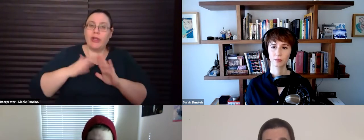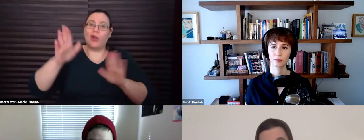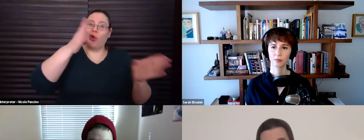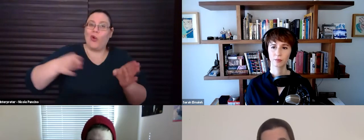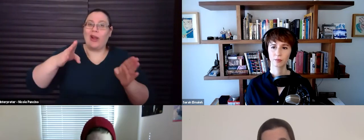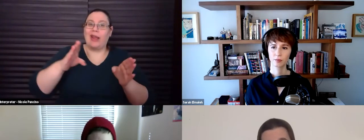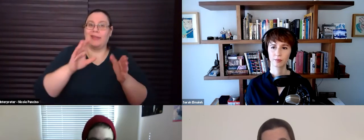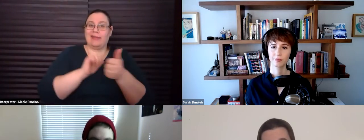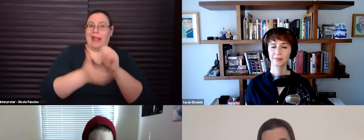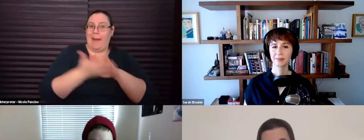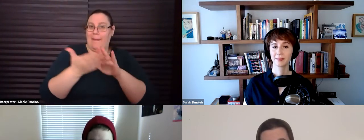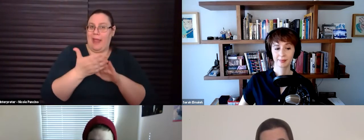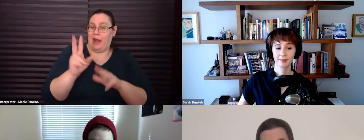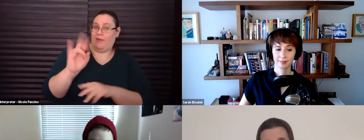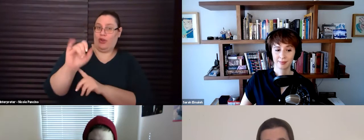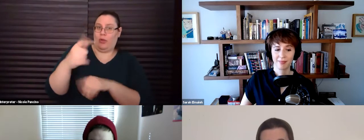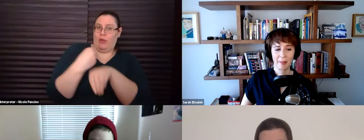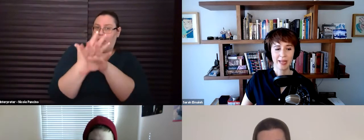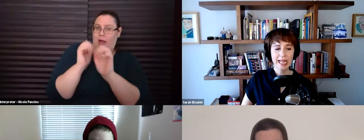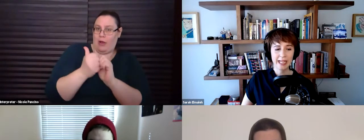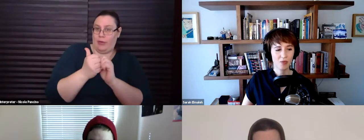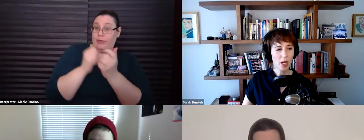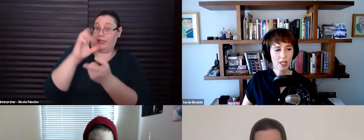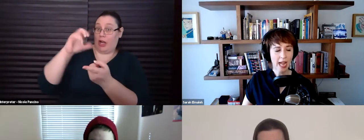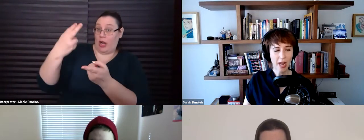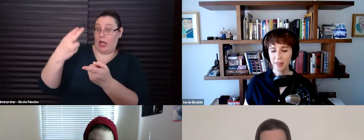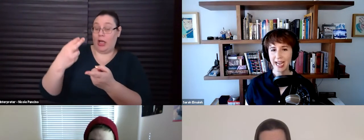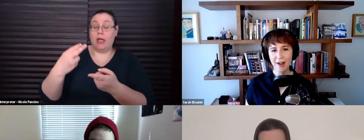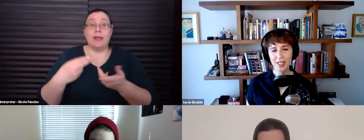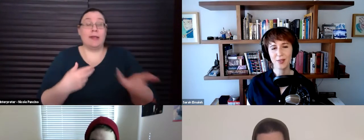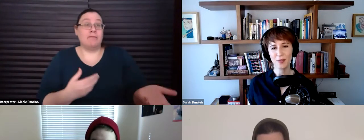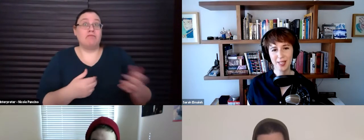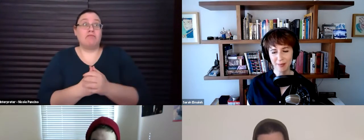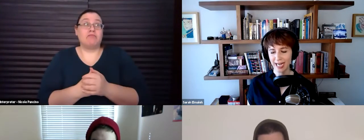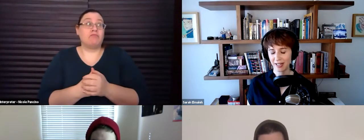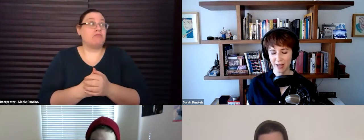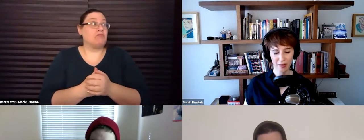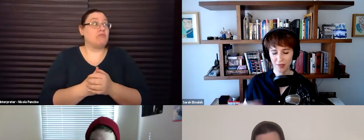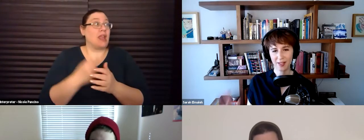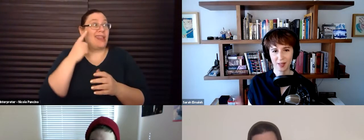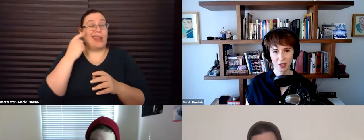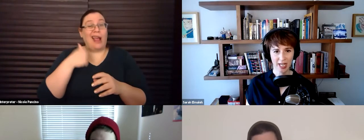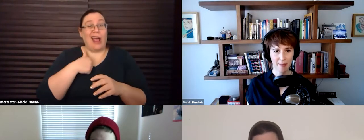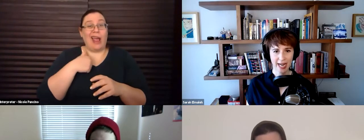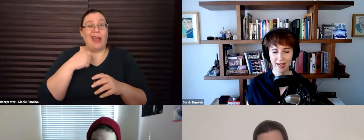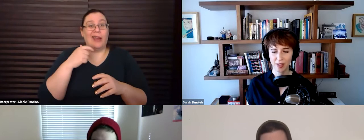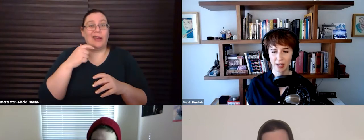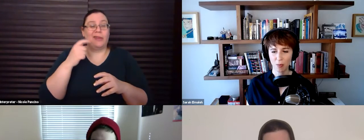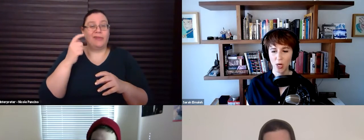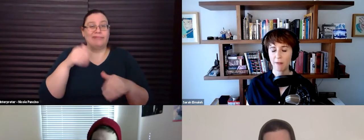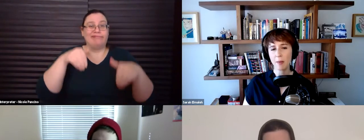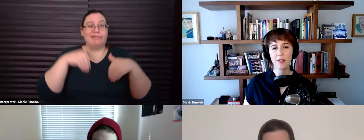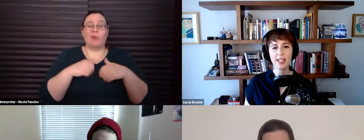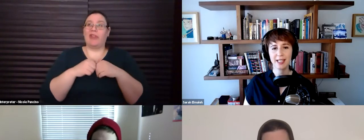virtually? Sarah? Me? Well, I, I think I have to sort of sit back and now that we've done this initial campaign, I have